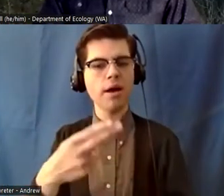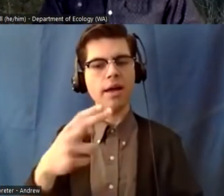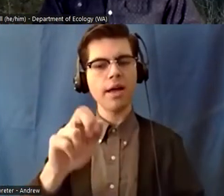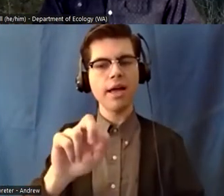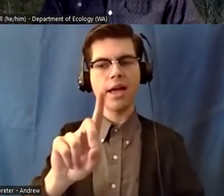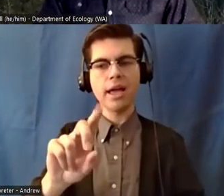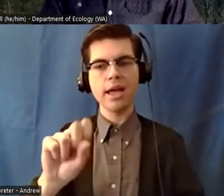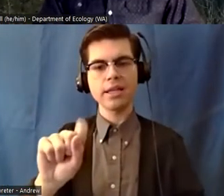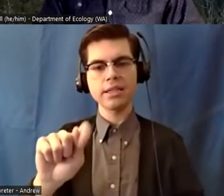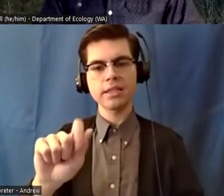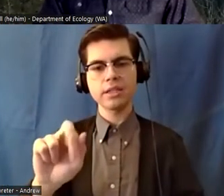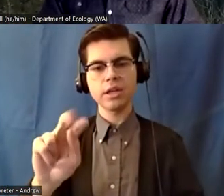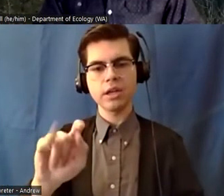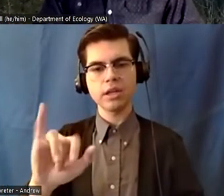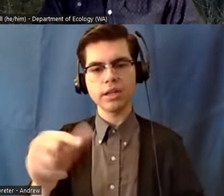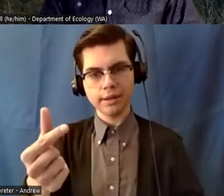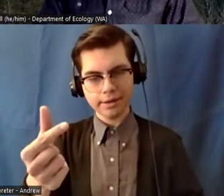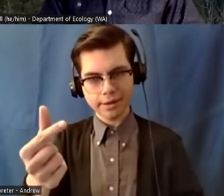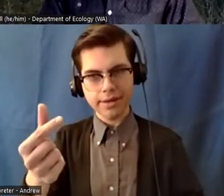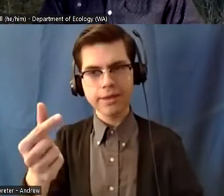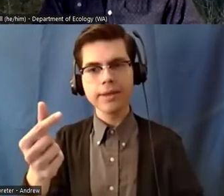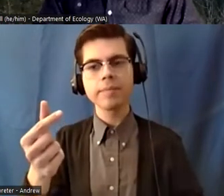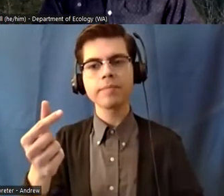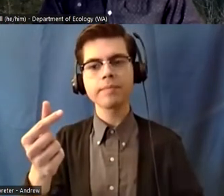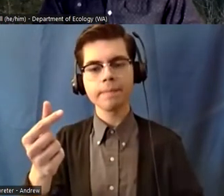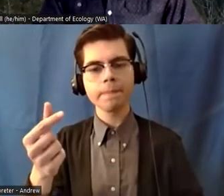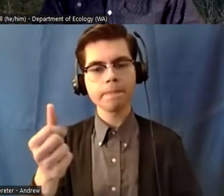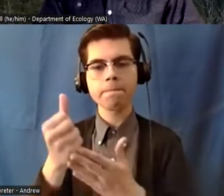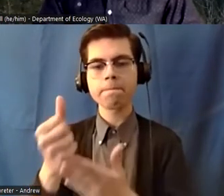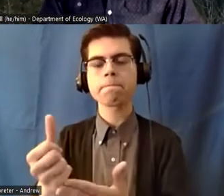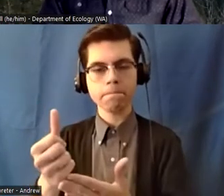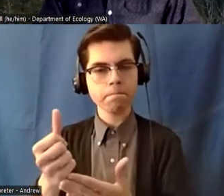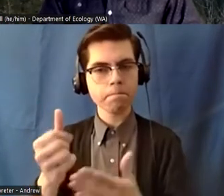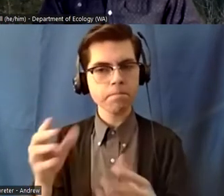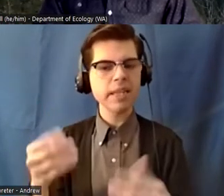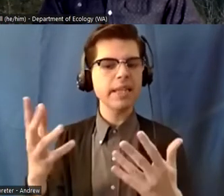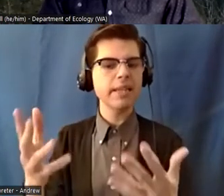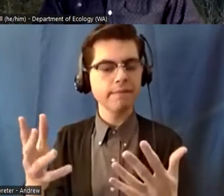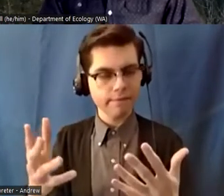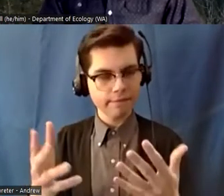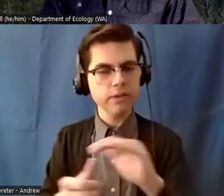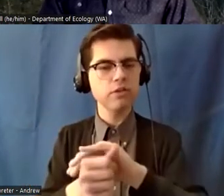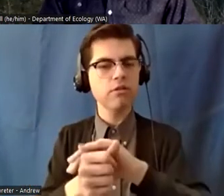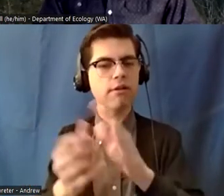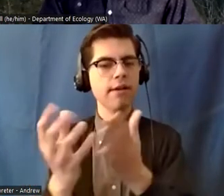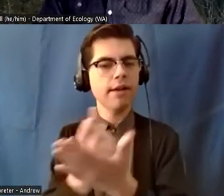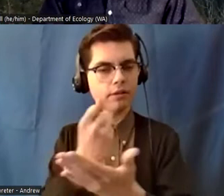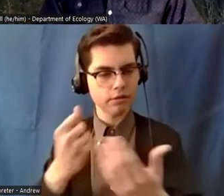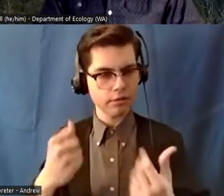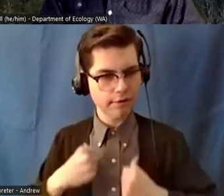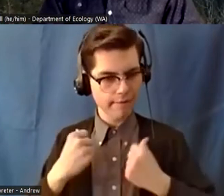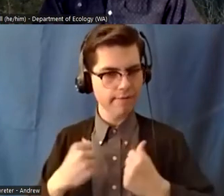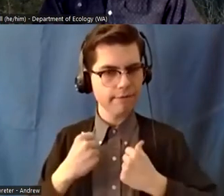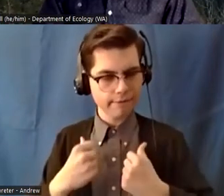give them a boost in life so when they got out there they'd have a better chance of making it but also they could be tech for future recognition and um